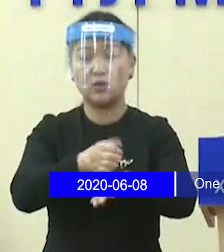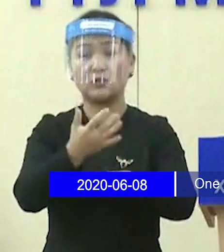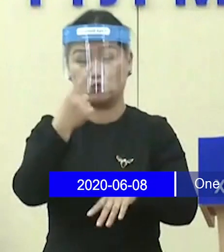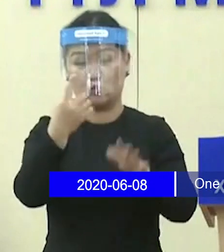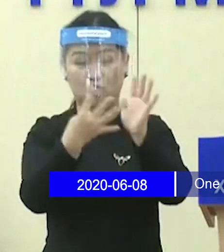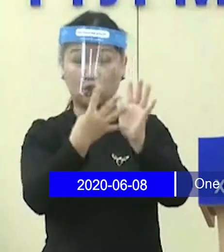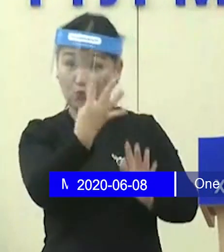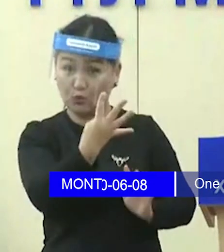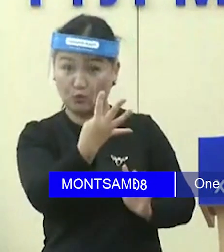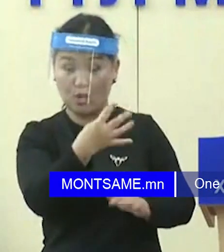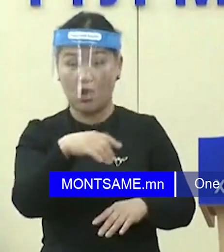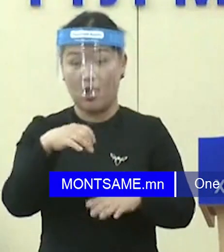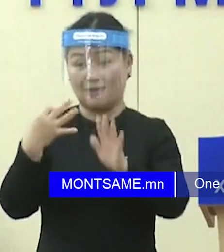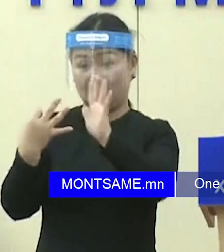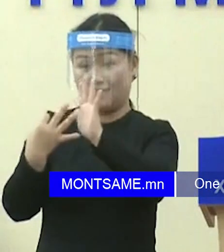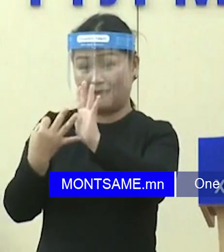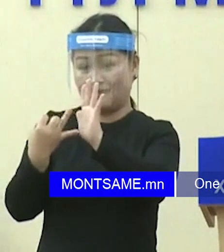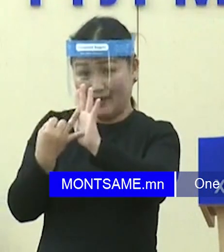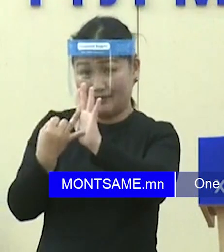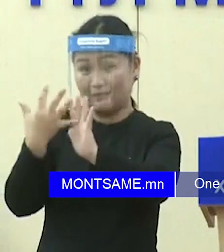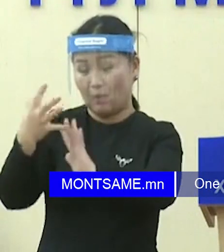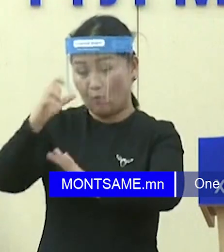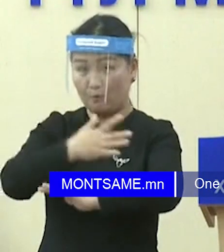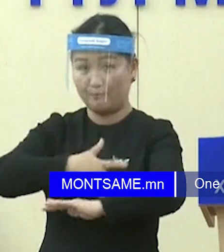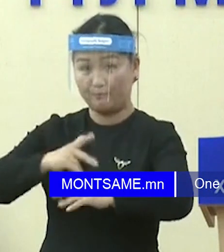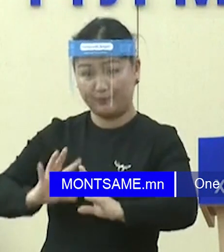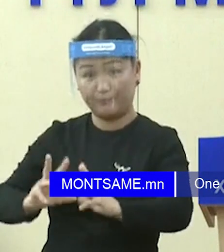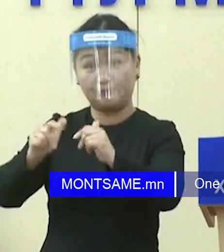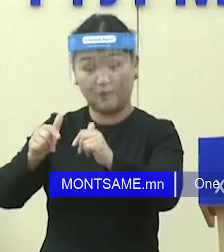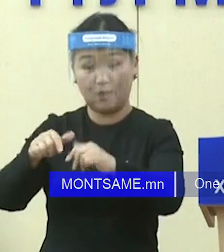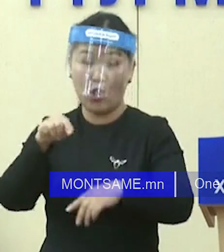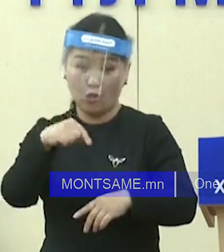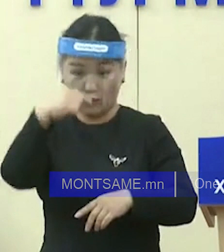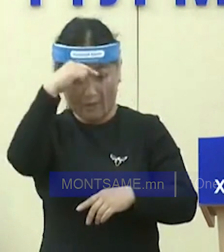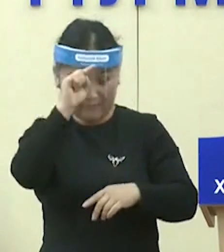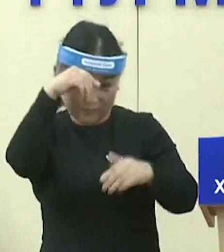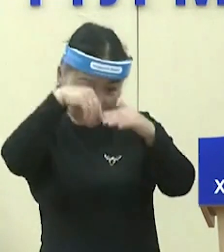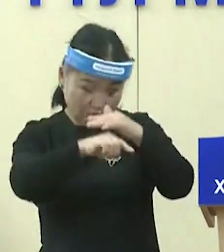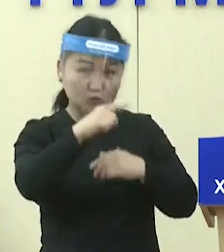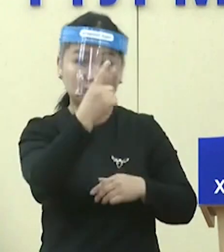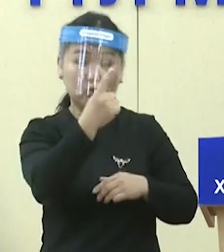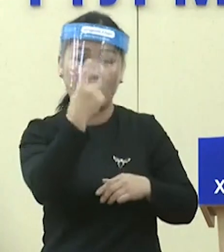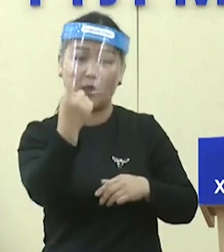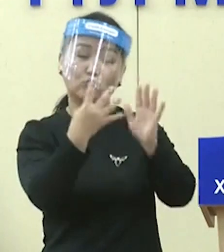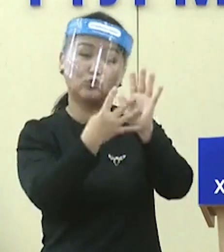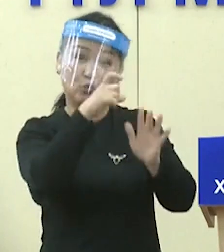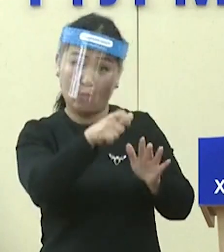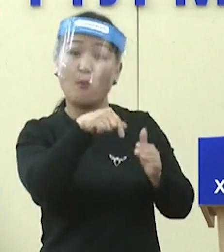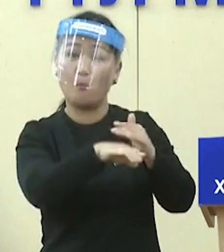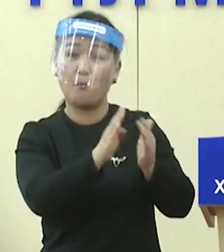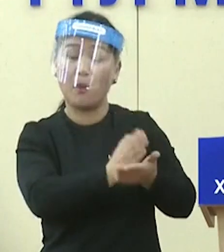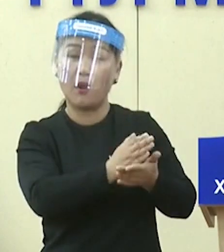Niempo director of the National Center for communicable diseases reported that one new cover 19 case was